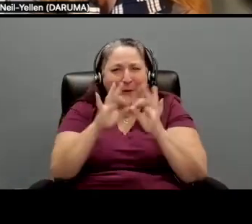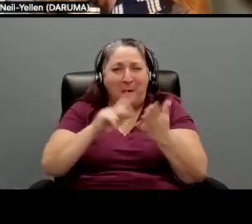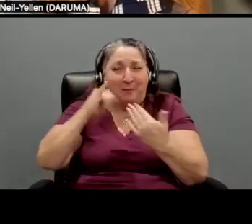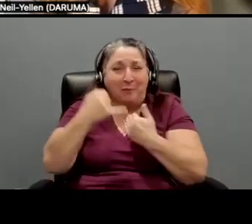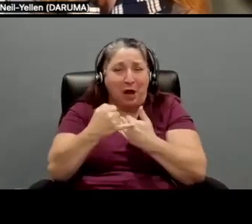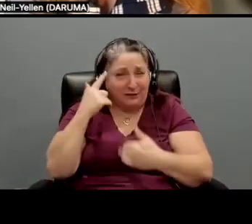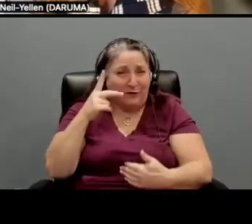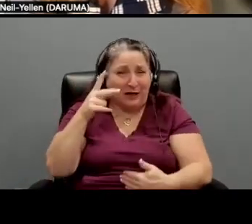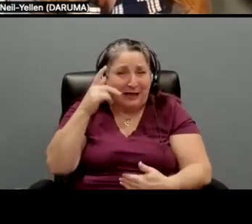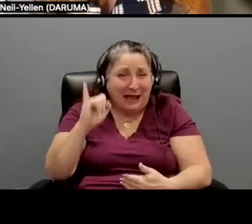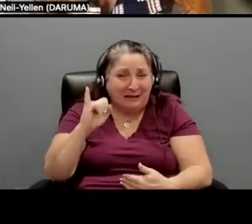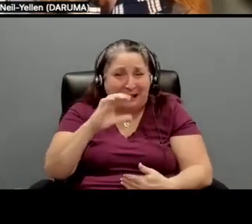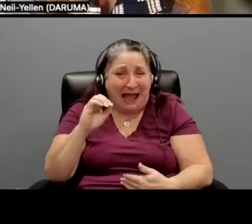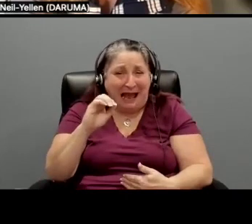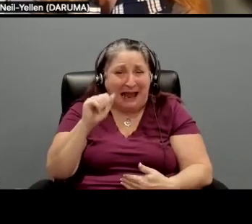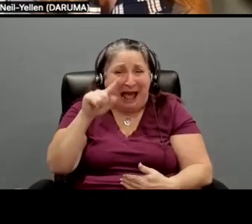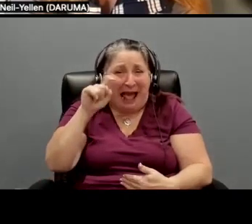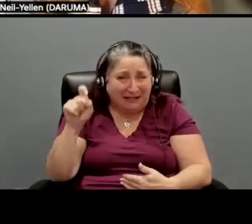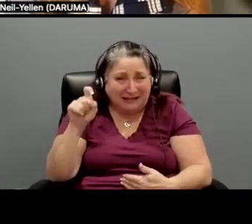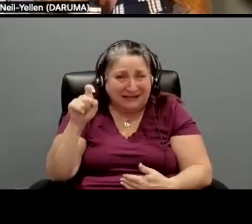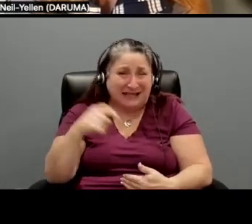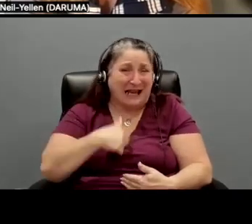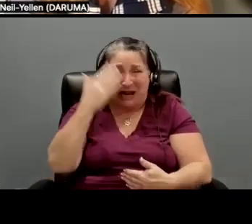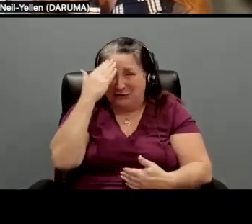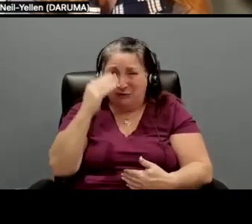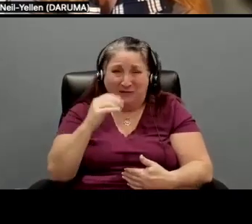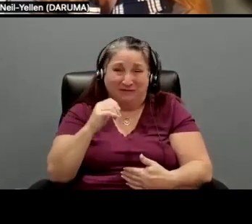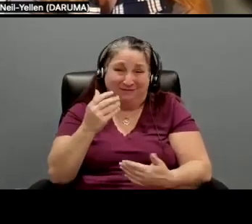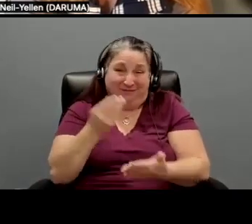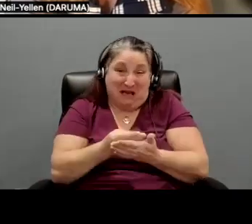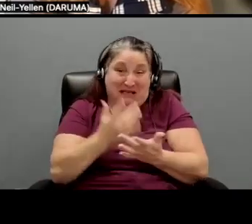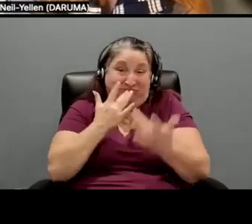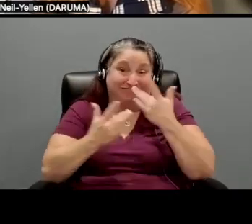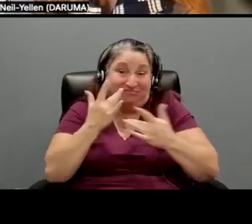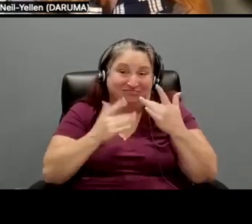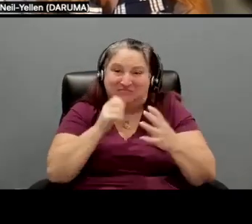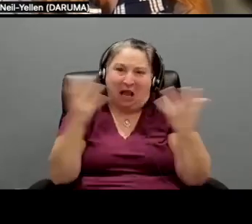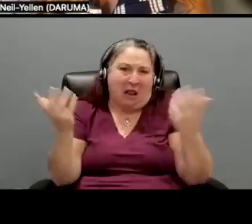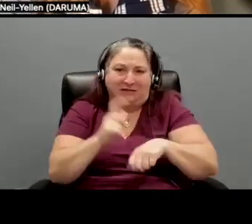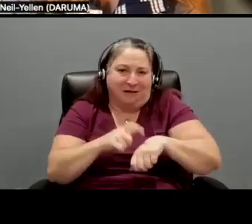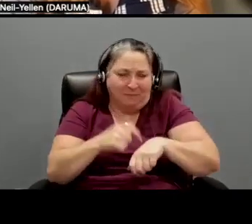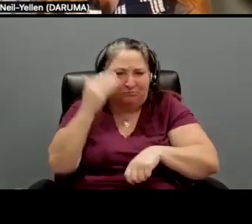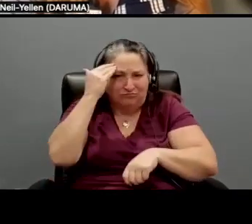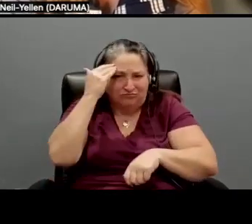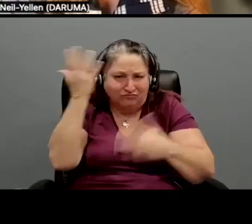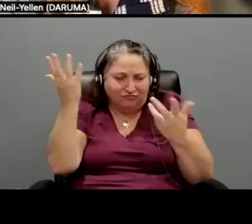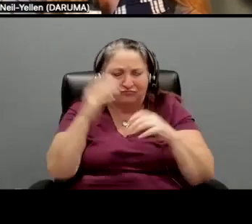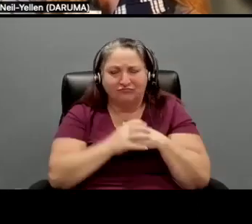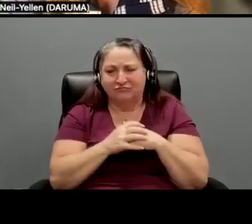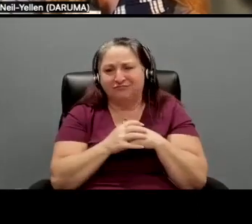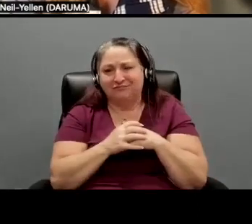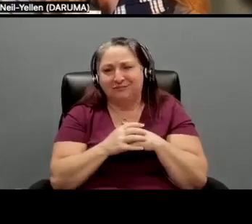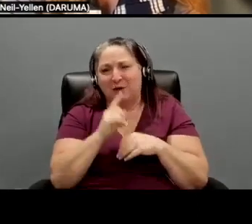and Alex. And I knew it didn't have a huge budget. knew it didn't have a lot of time. There was a lot of, you know,